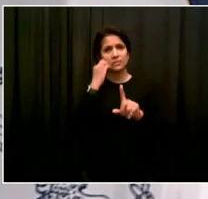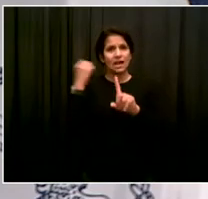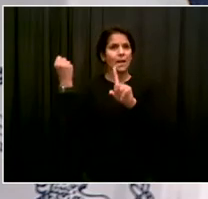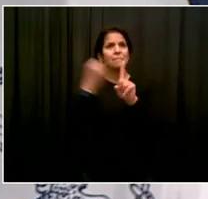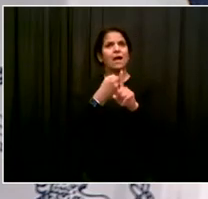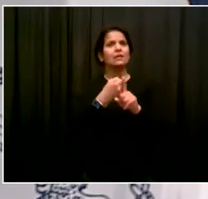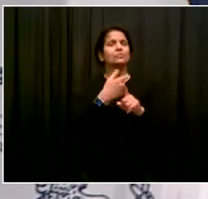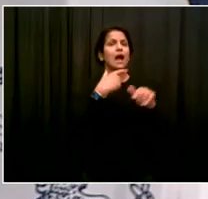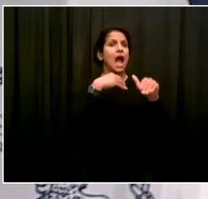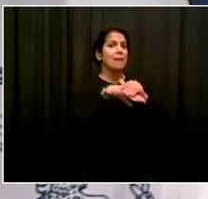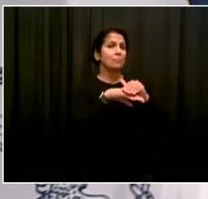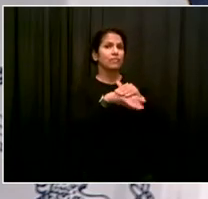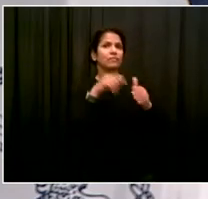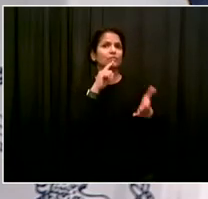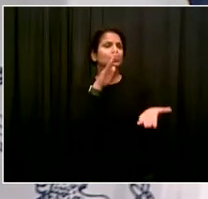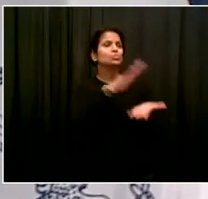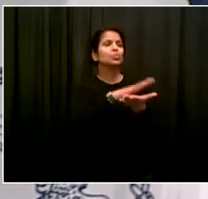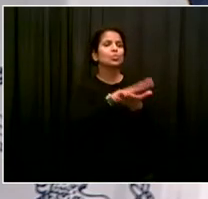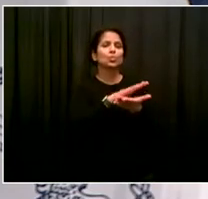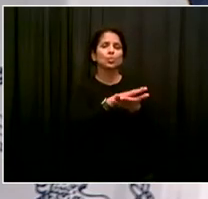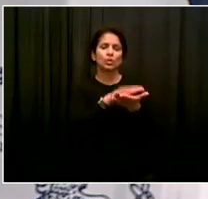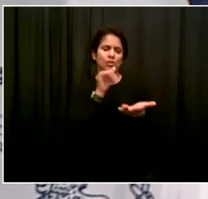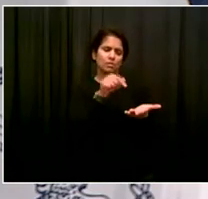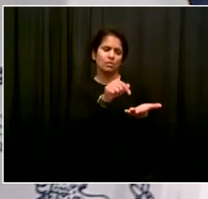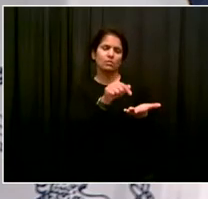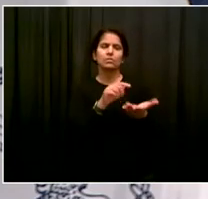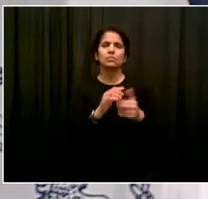have an answer about how the tests will be used this year?